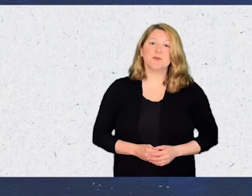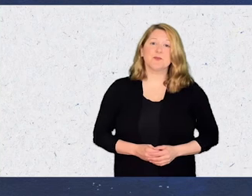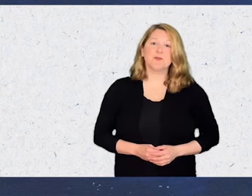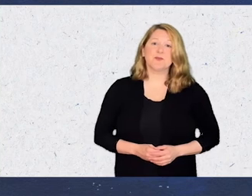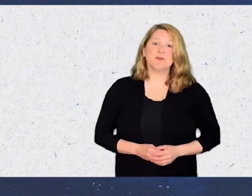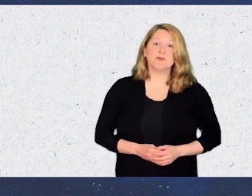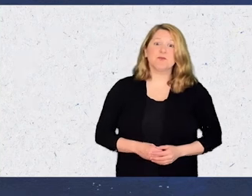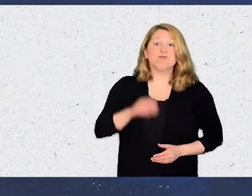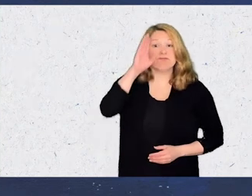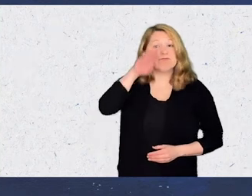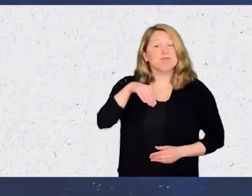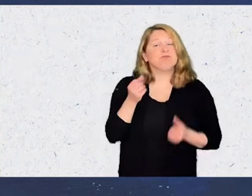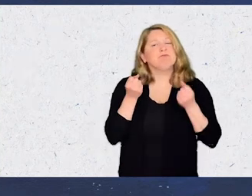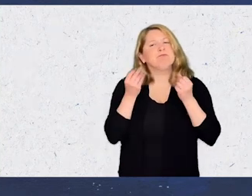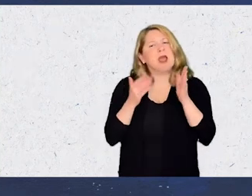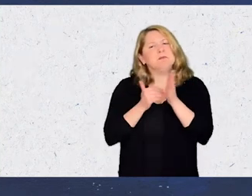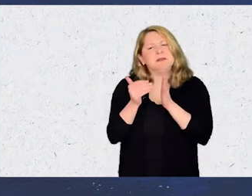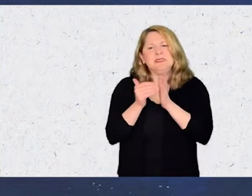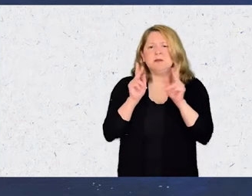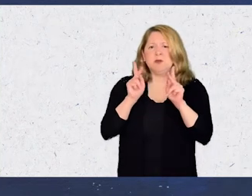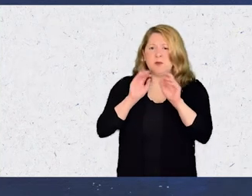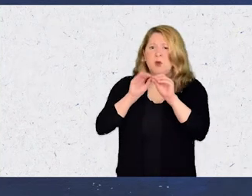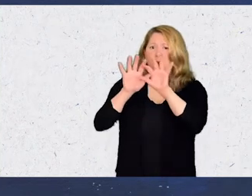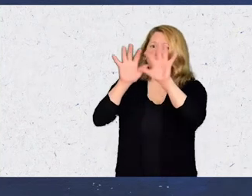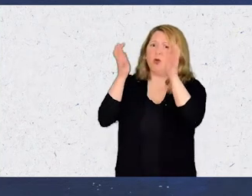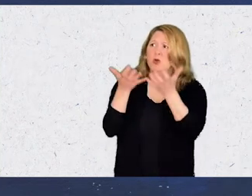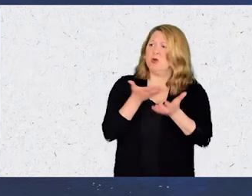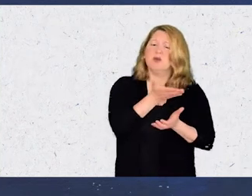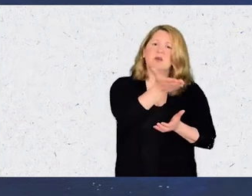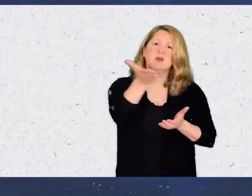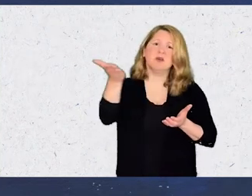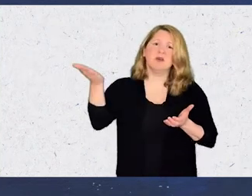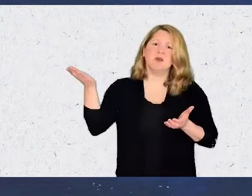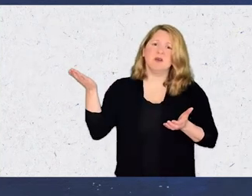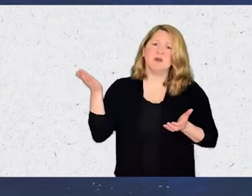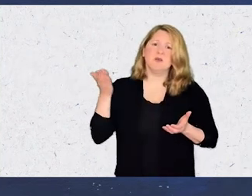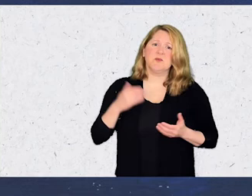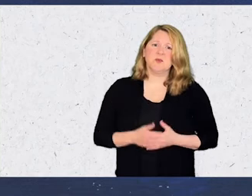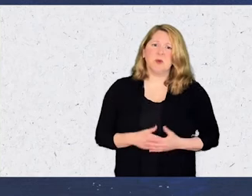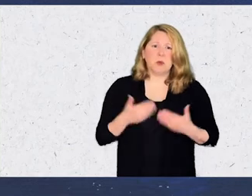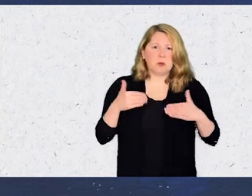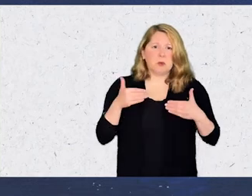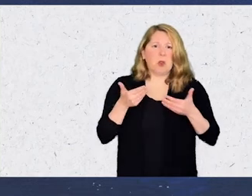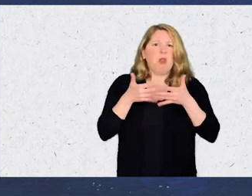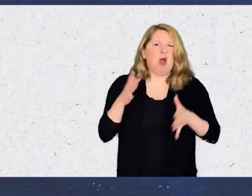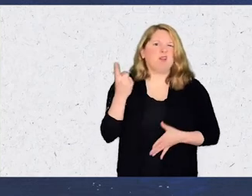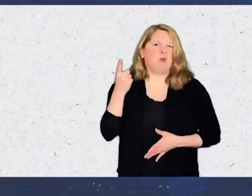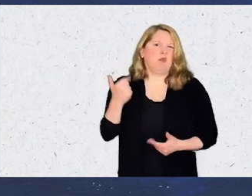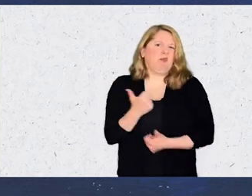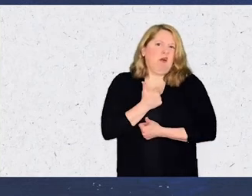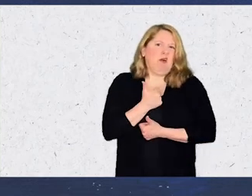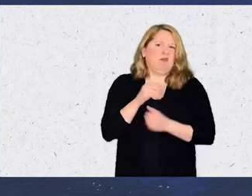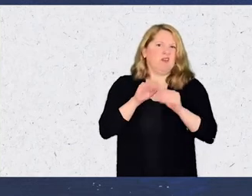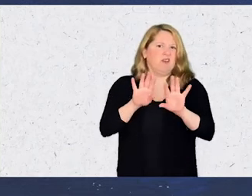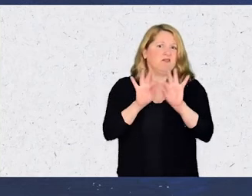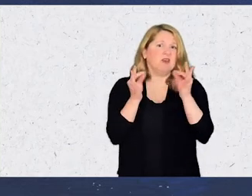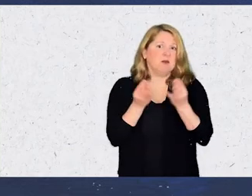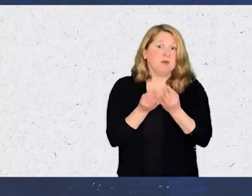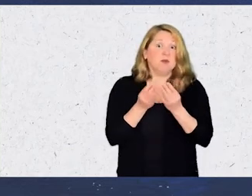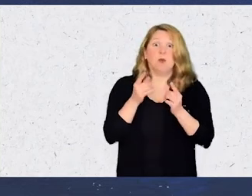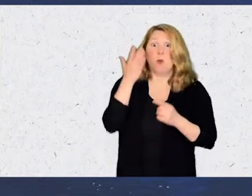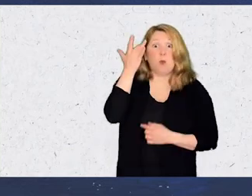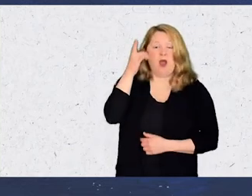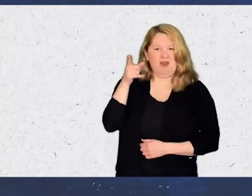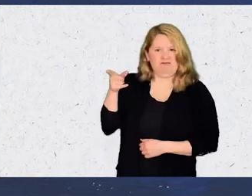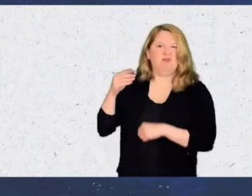I know that millions of people around the world lost their loved ones or